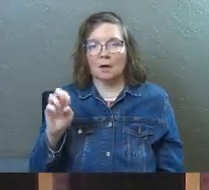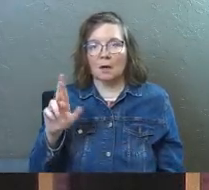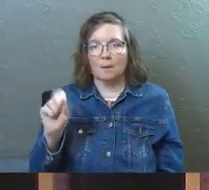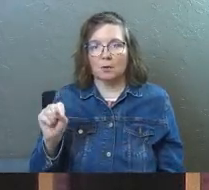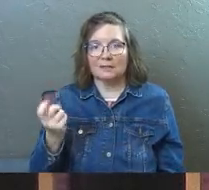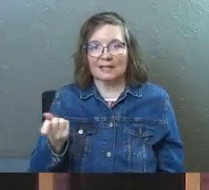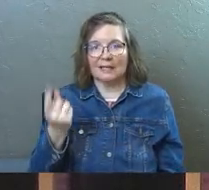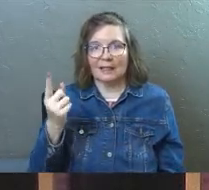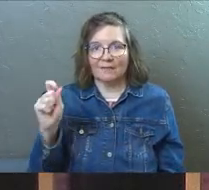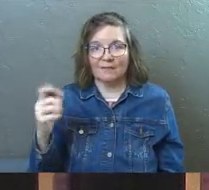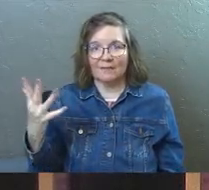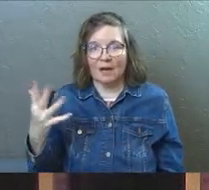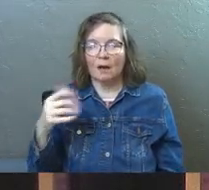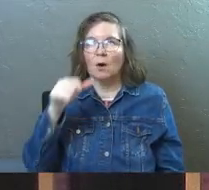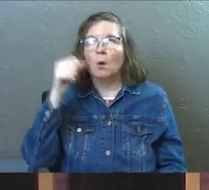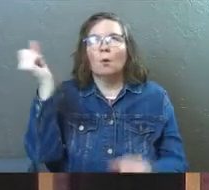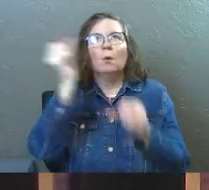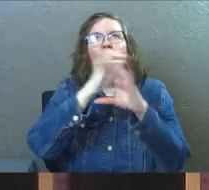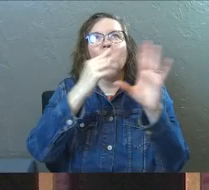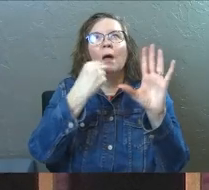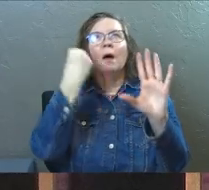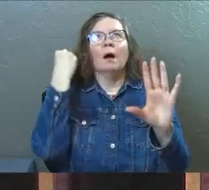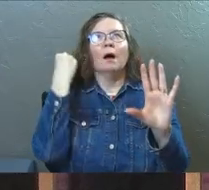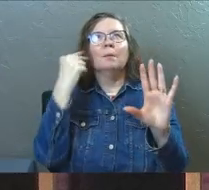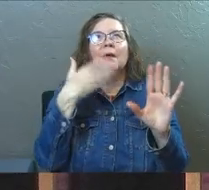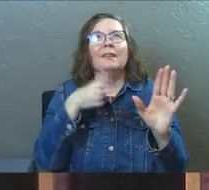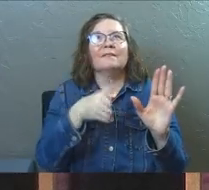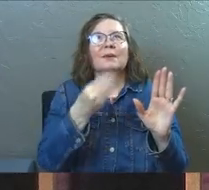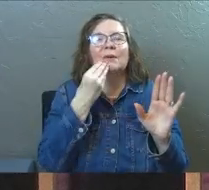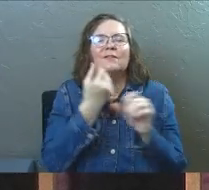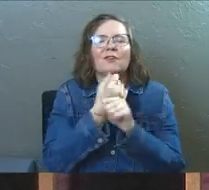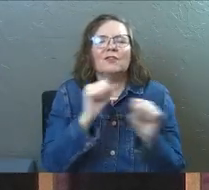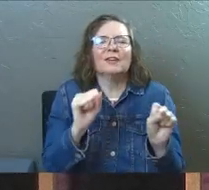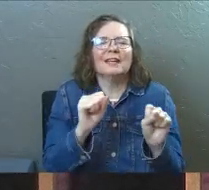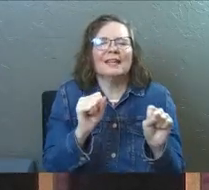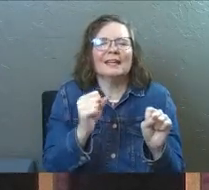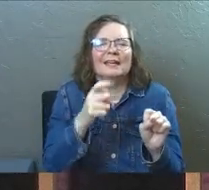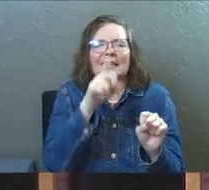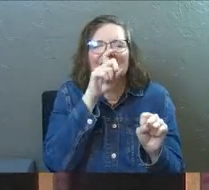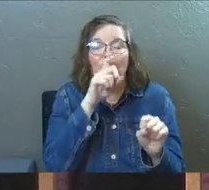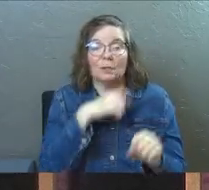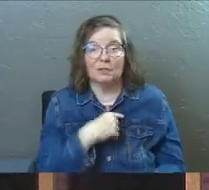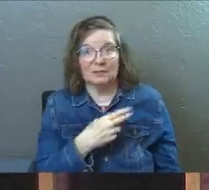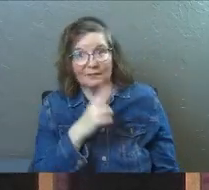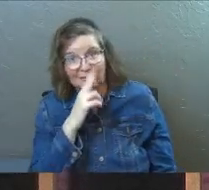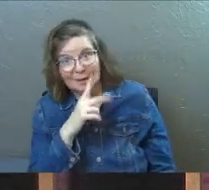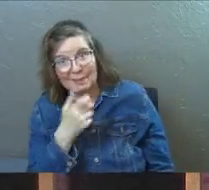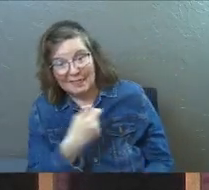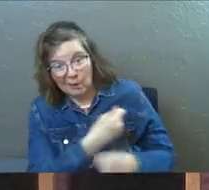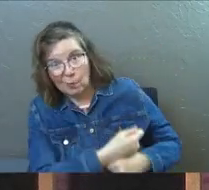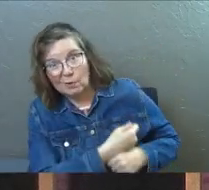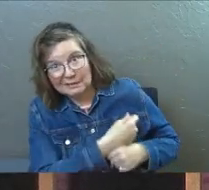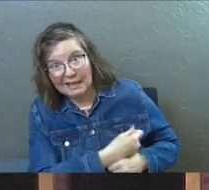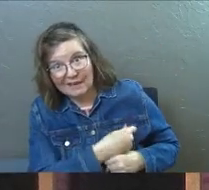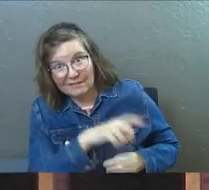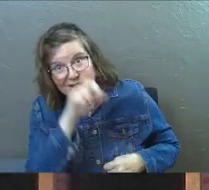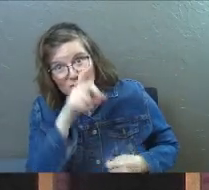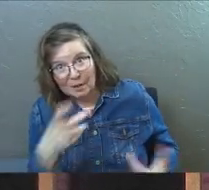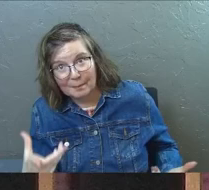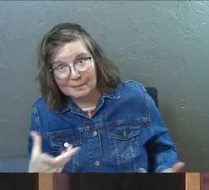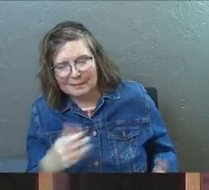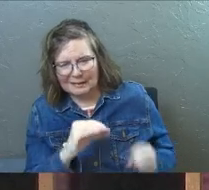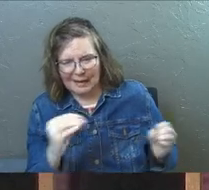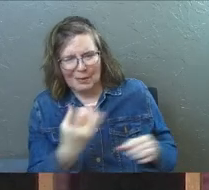says, we remember the fish that we used to eat for free in Egypt, which is a hilarious phrase because they were slaves in Egypt.